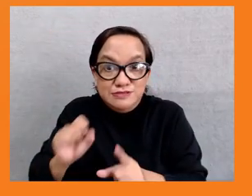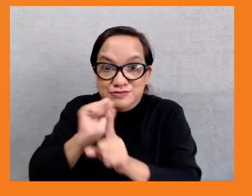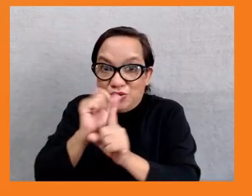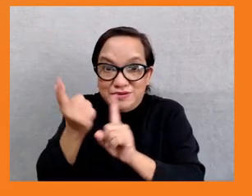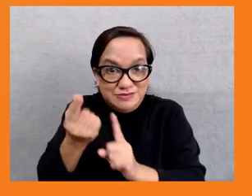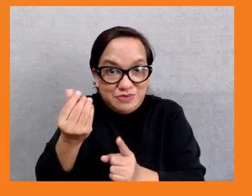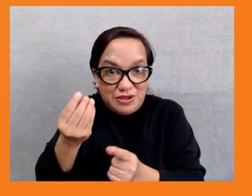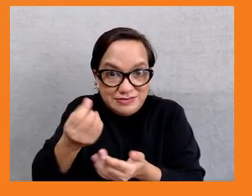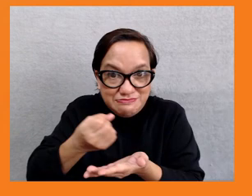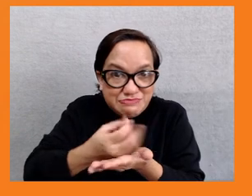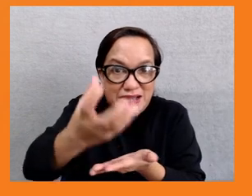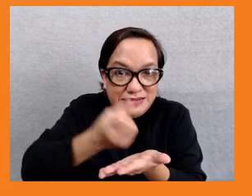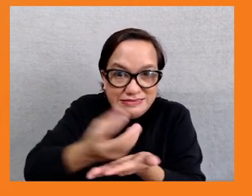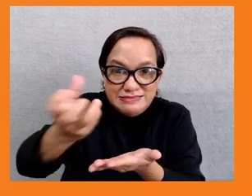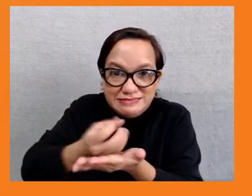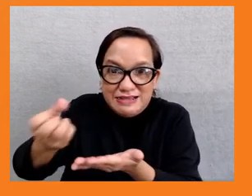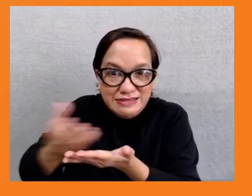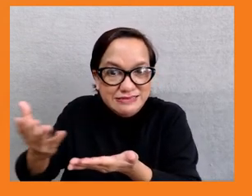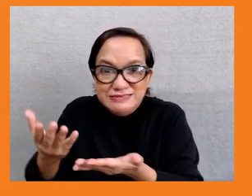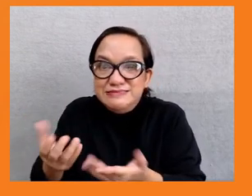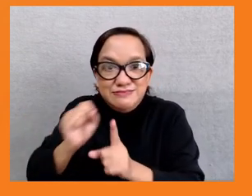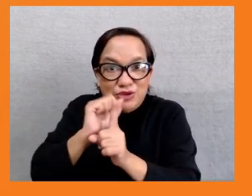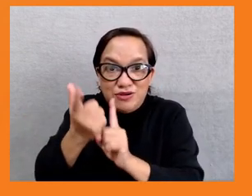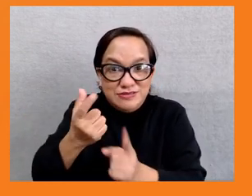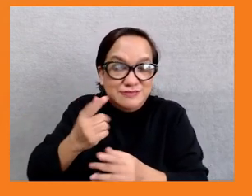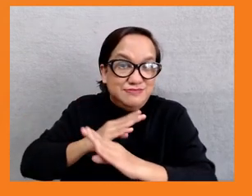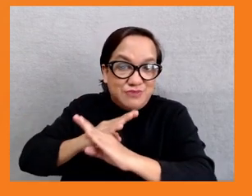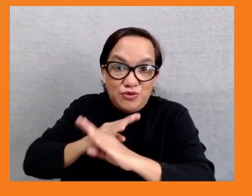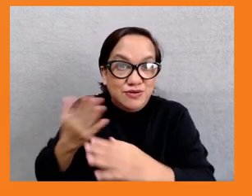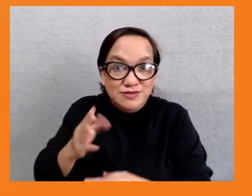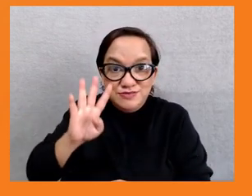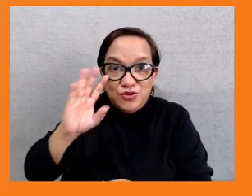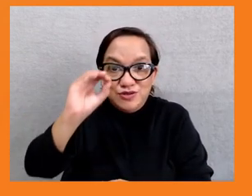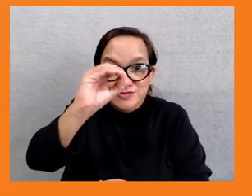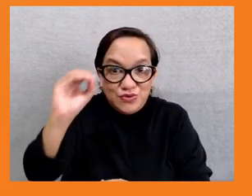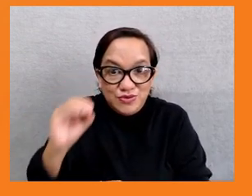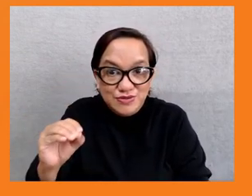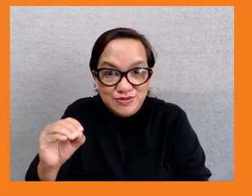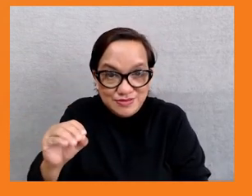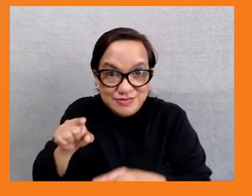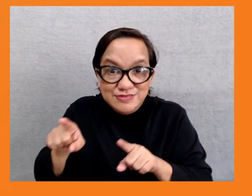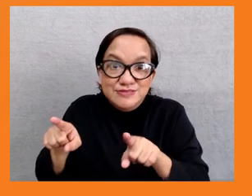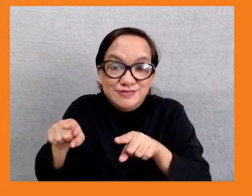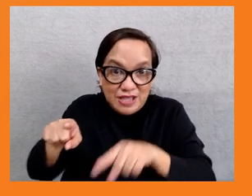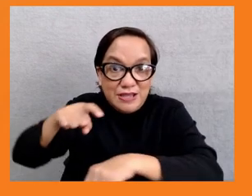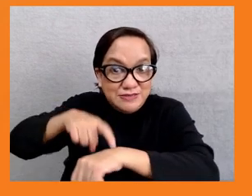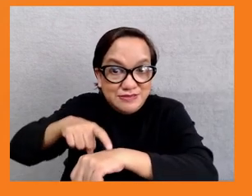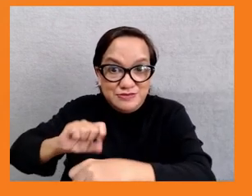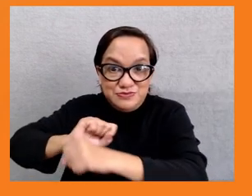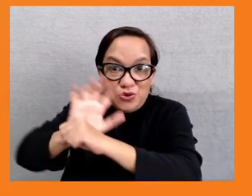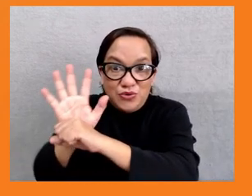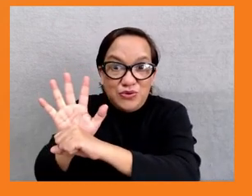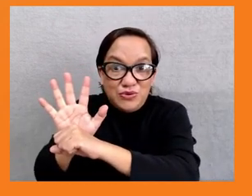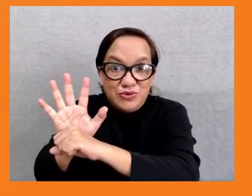about 40% of the population in the region during the pandemic. Now, despite this progress,